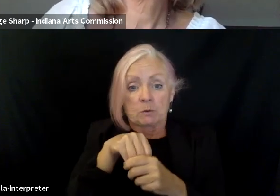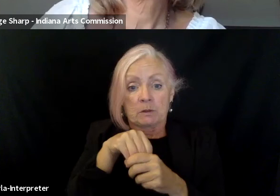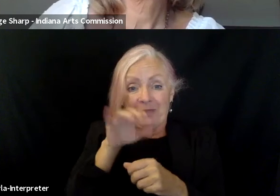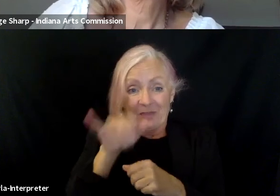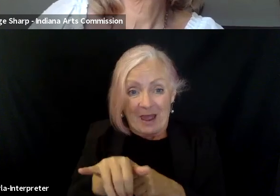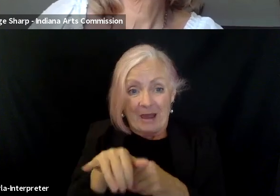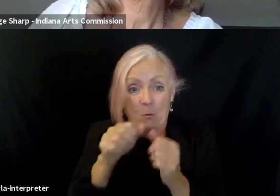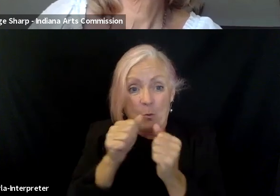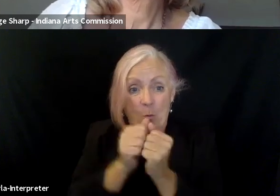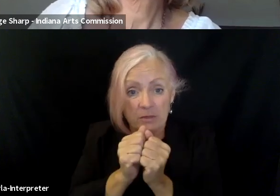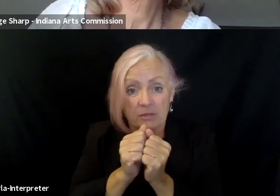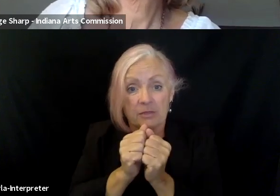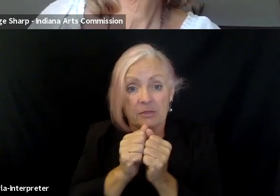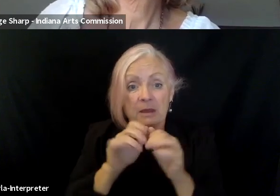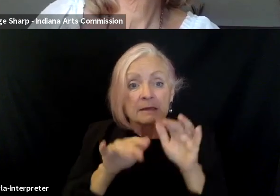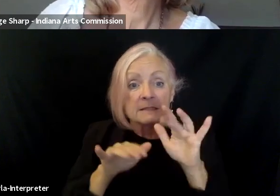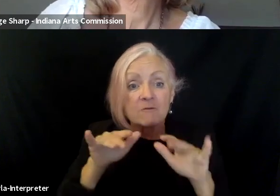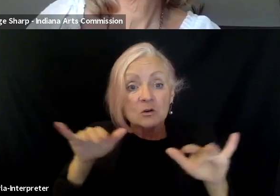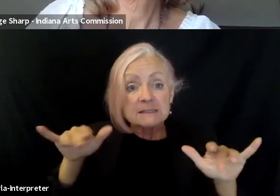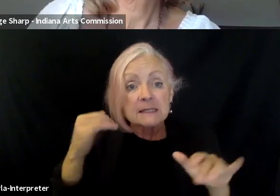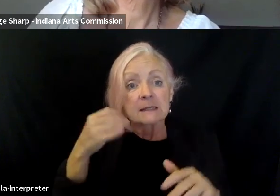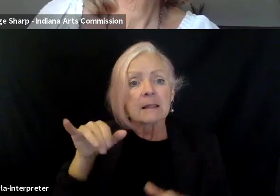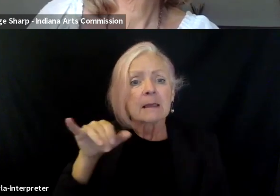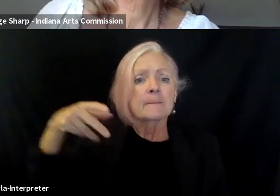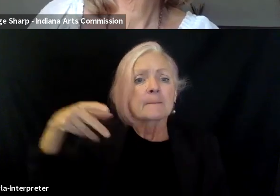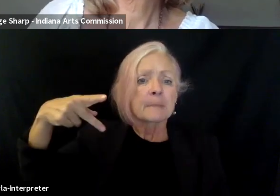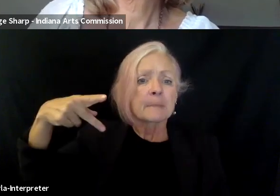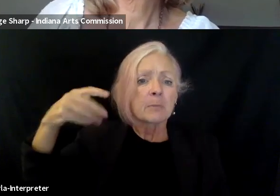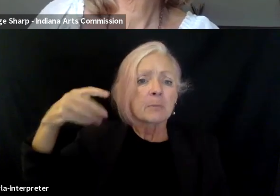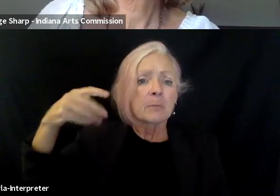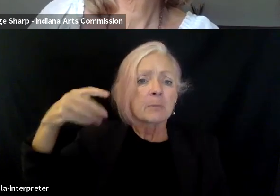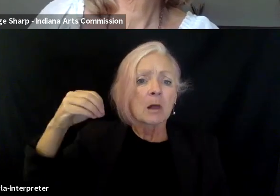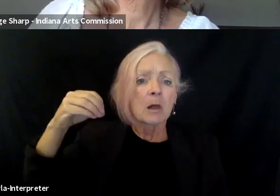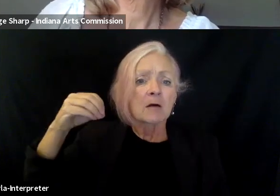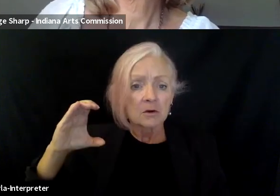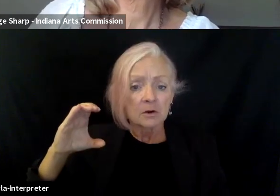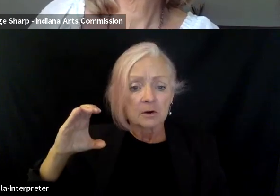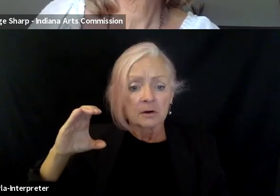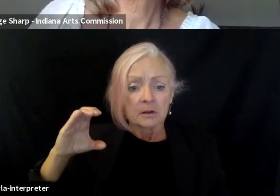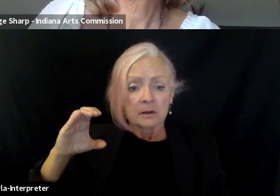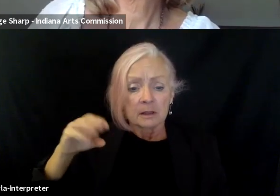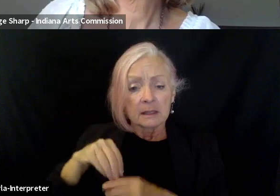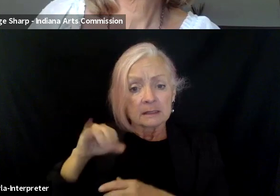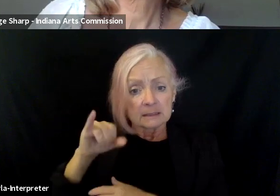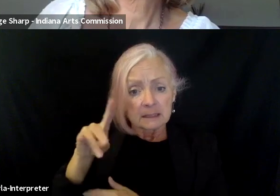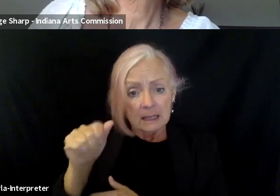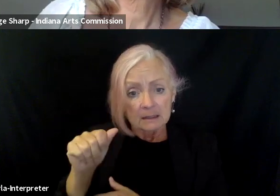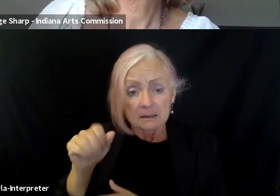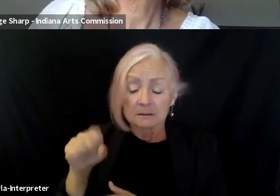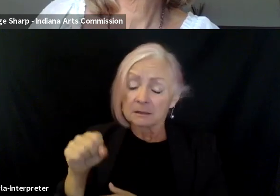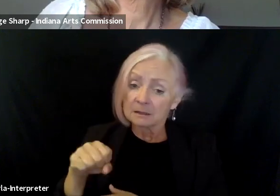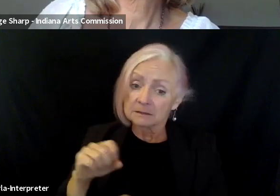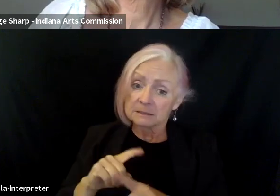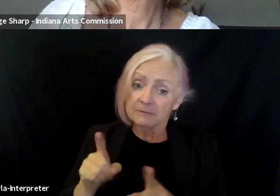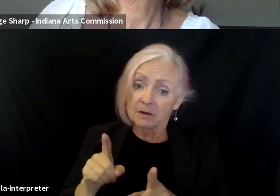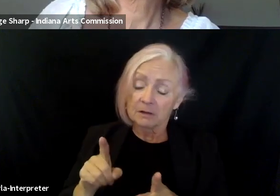thinking about especially people of color in Indiana, um, yeah, that, that gets a little bit trickier because the demographics have told us, at least